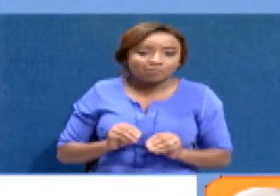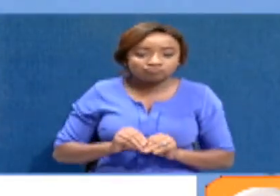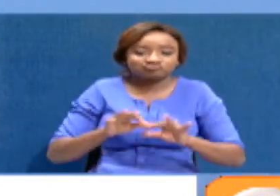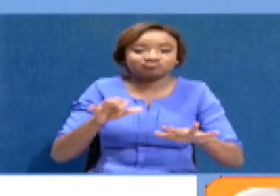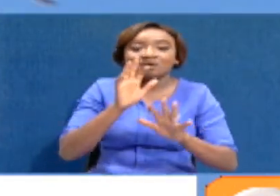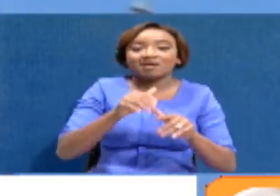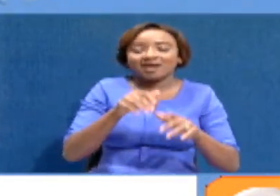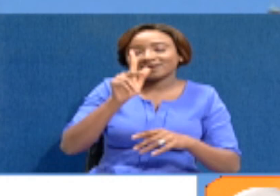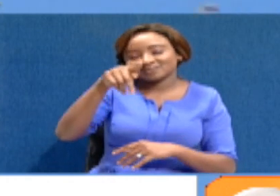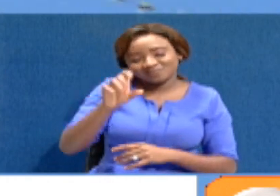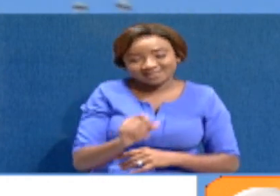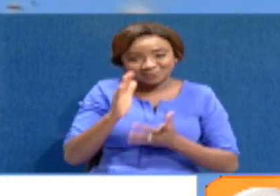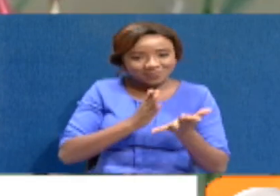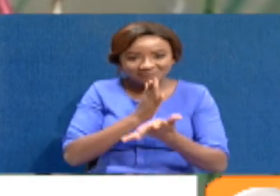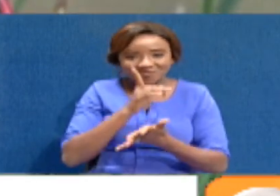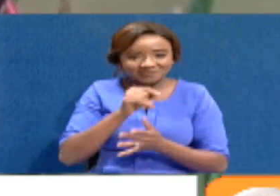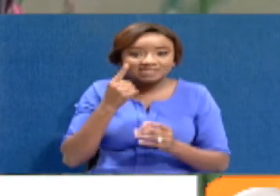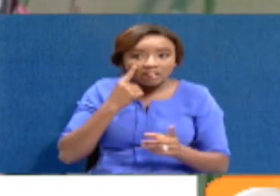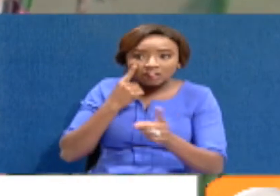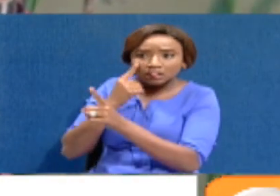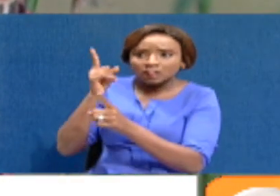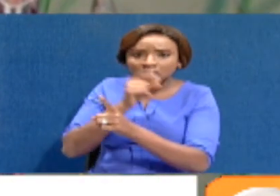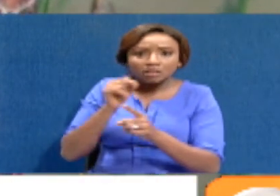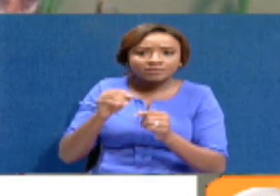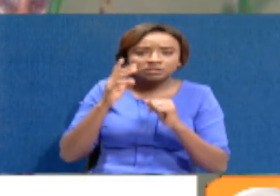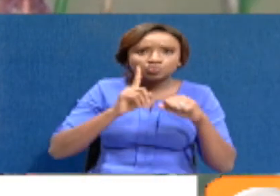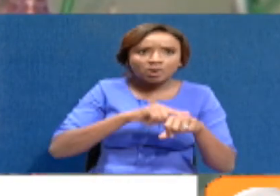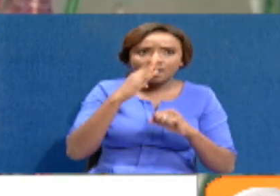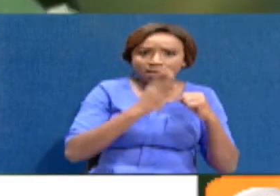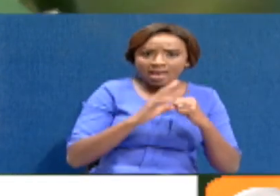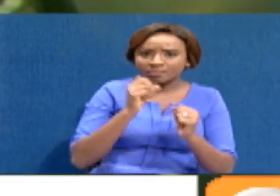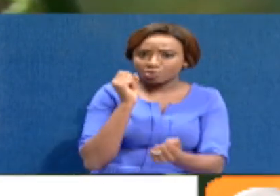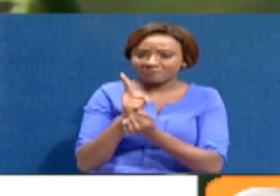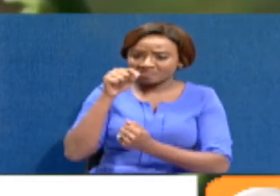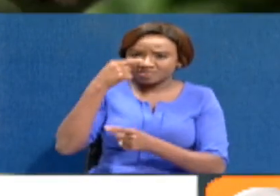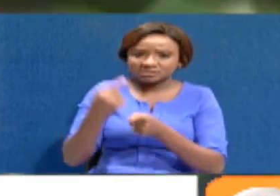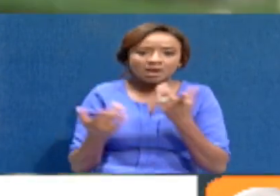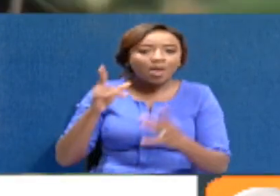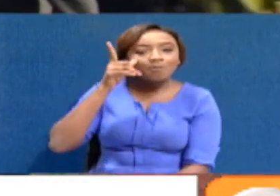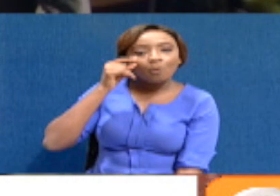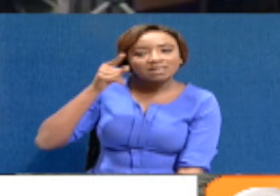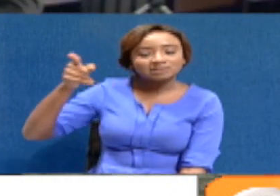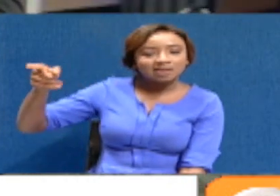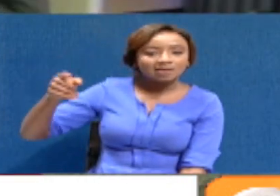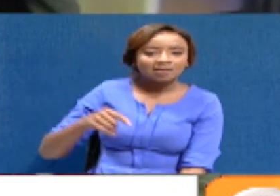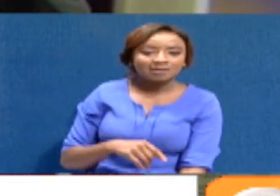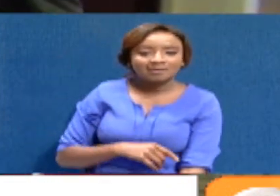Agriculture PEA Samadiboga confirmed the sighting of the pest on 9th November this year in the Lower Coastal Area.